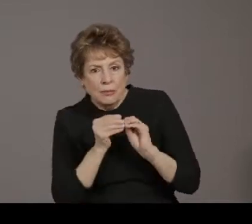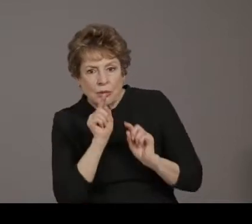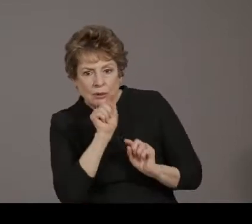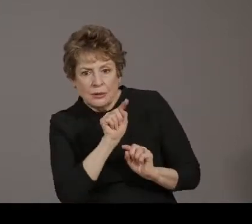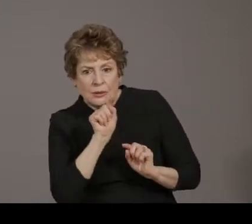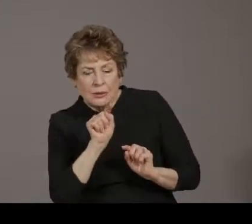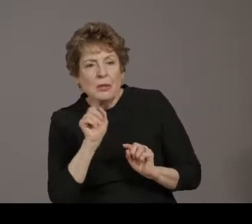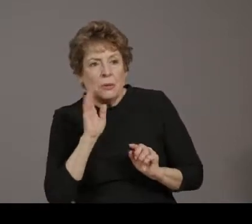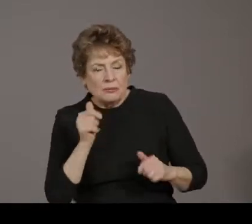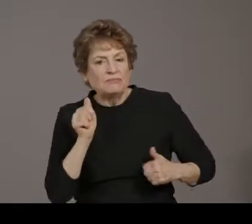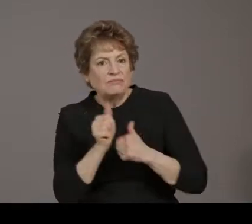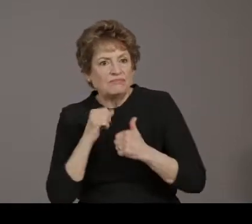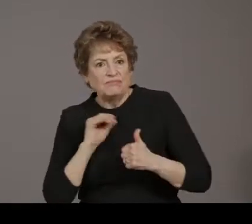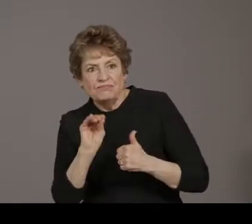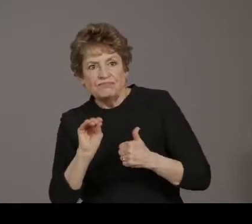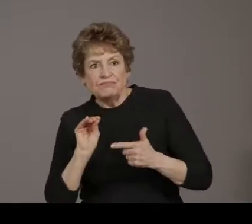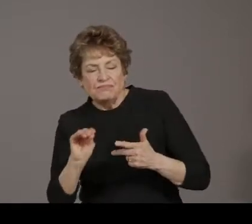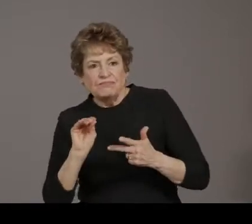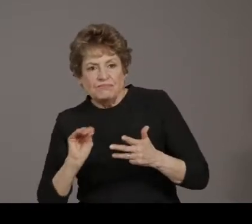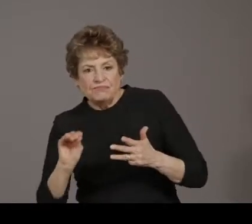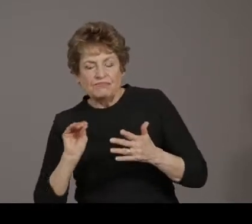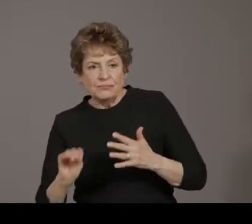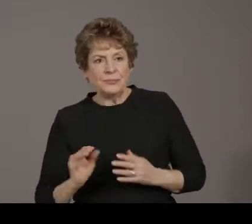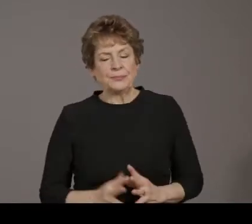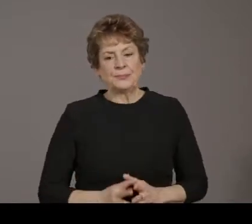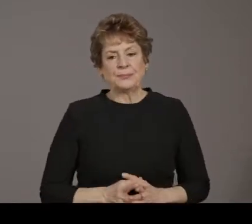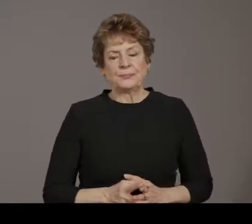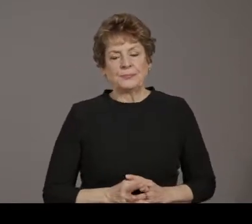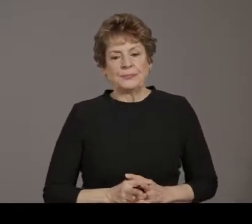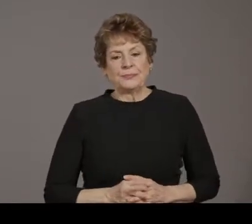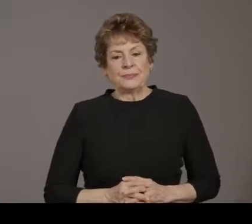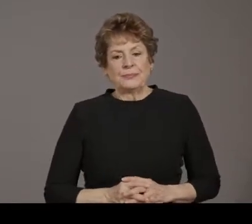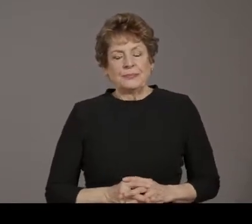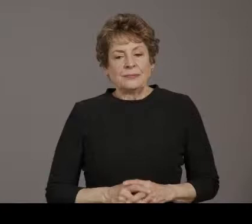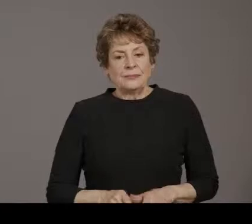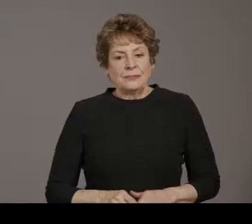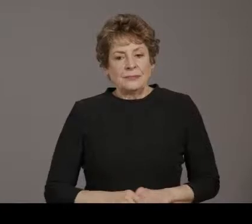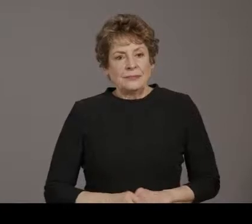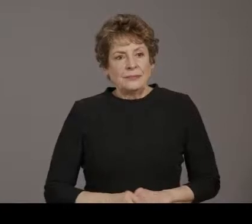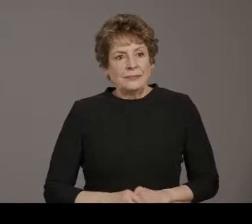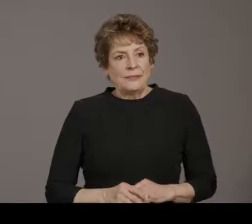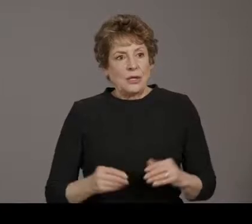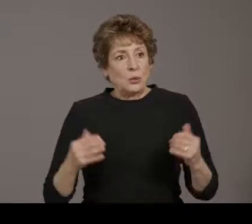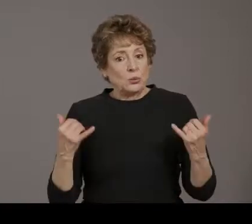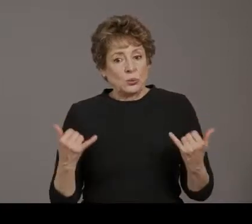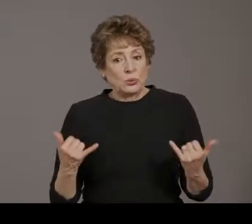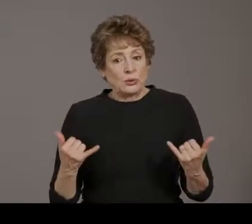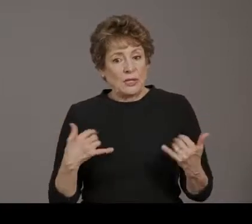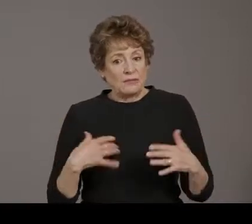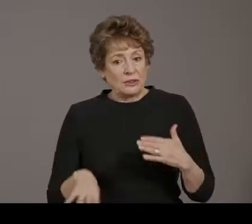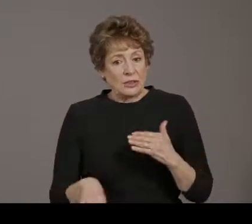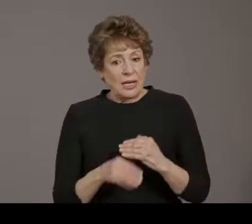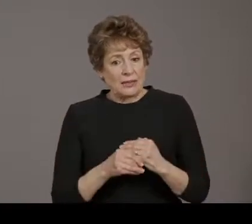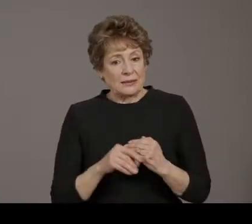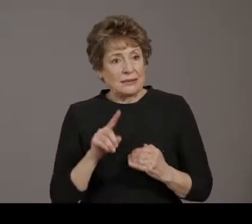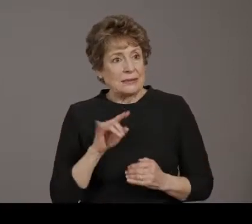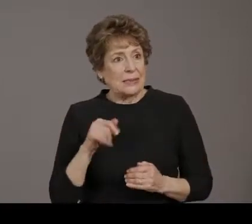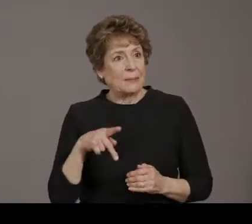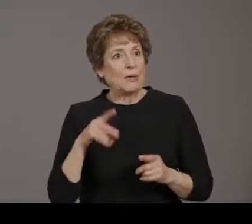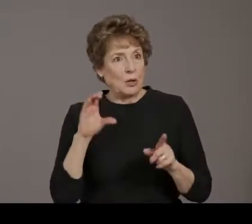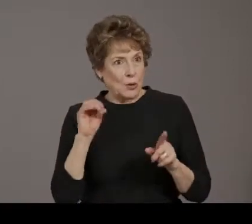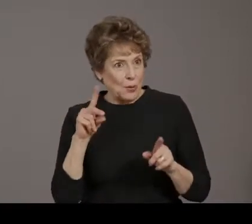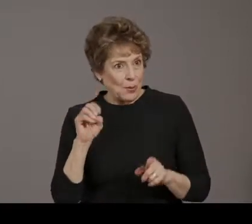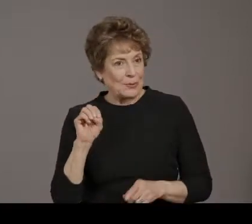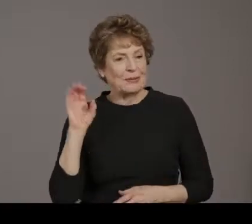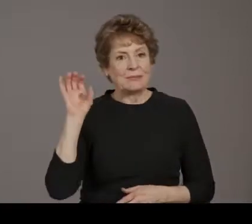Today we have updated and should be online have added our zip code vaccination data. Right